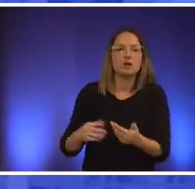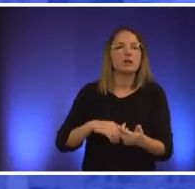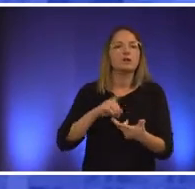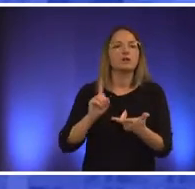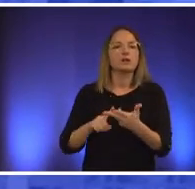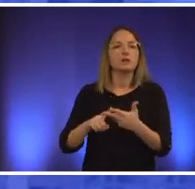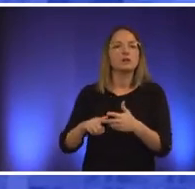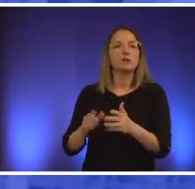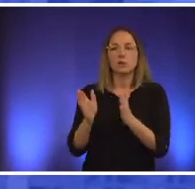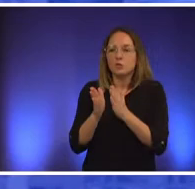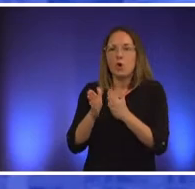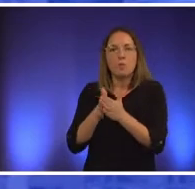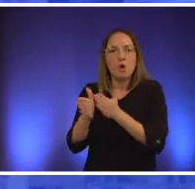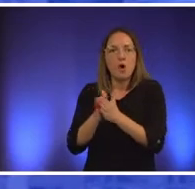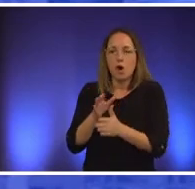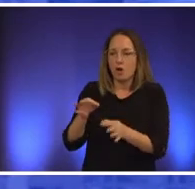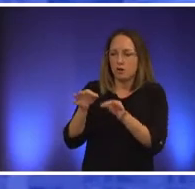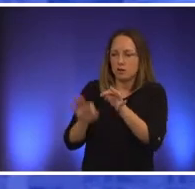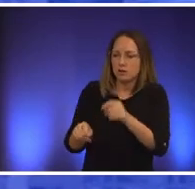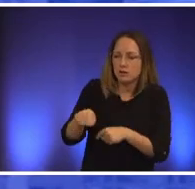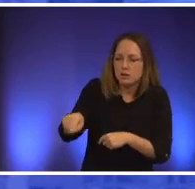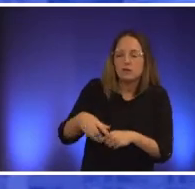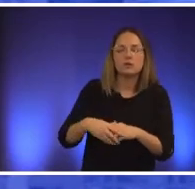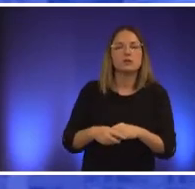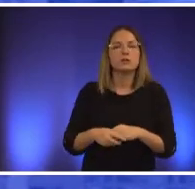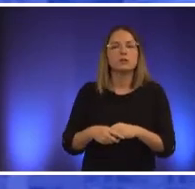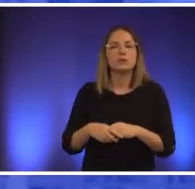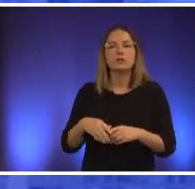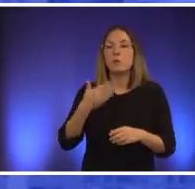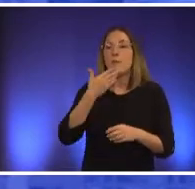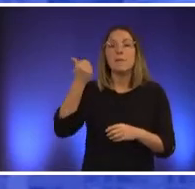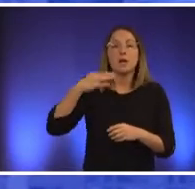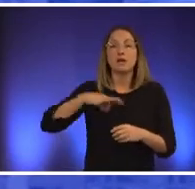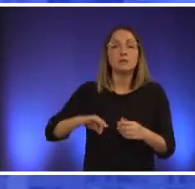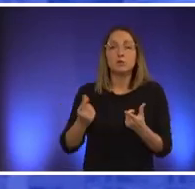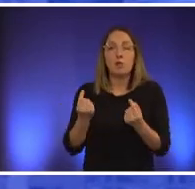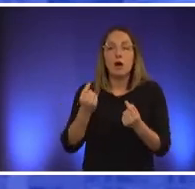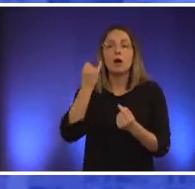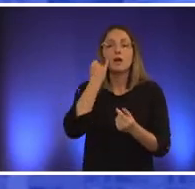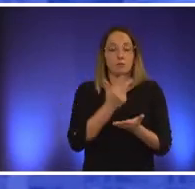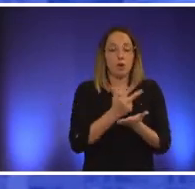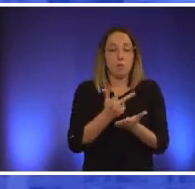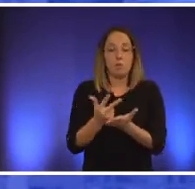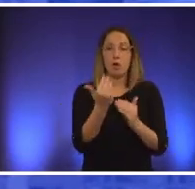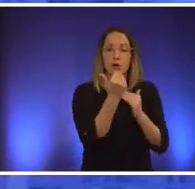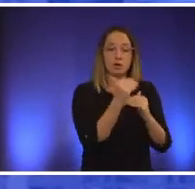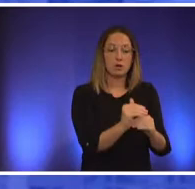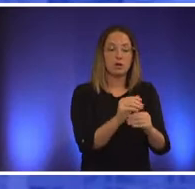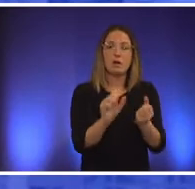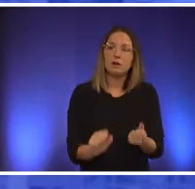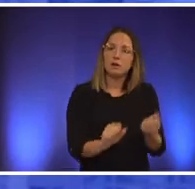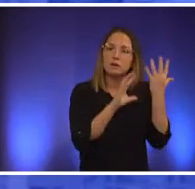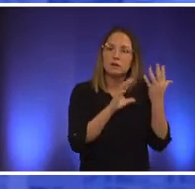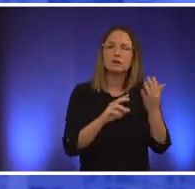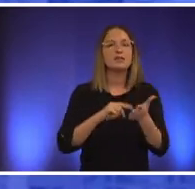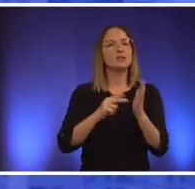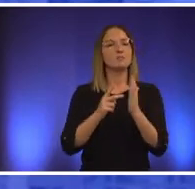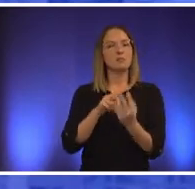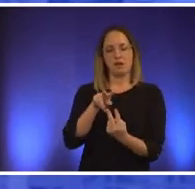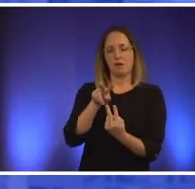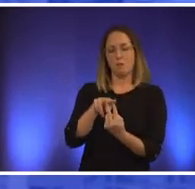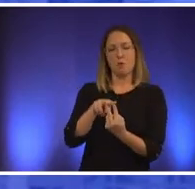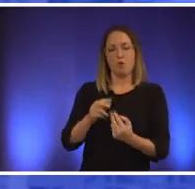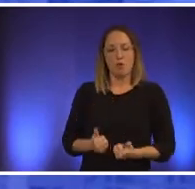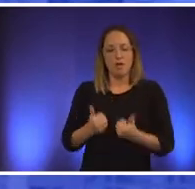is connected to the neighborhood and the best the best part if we would eliminate those parking requirements that could be a couple who lives in the heart of the